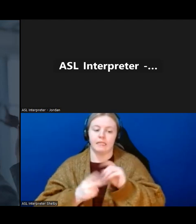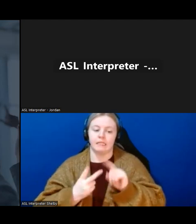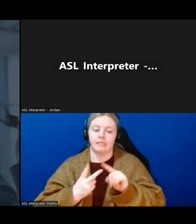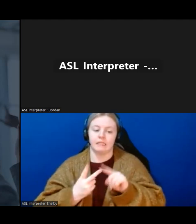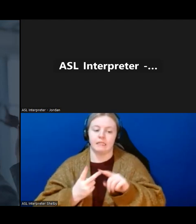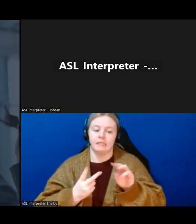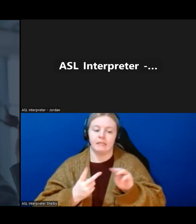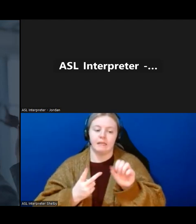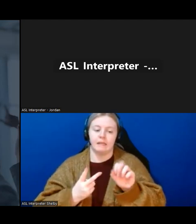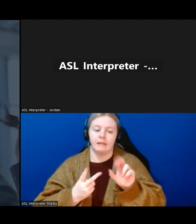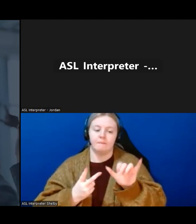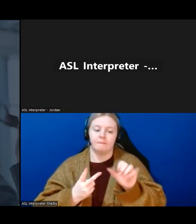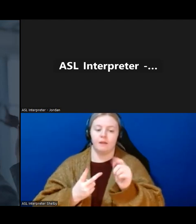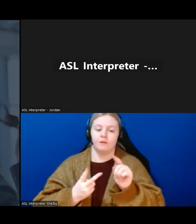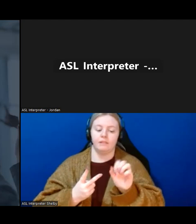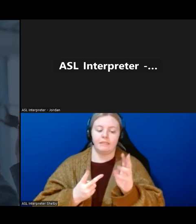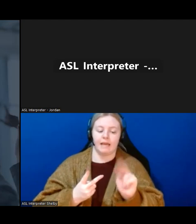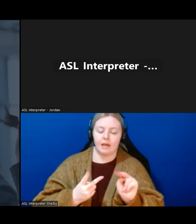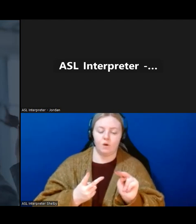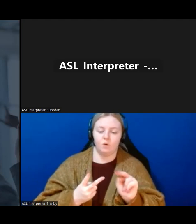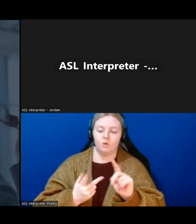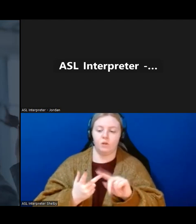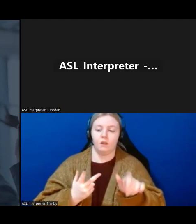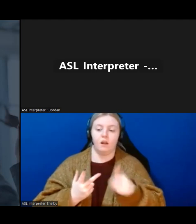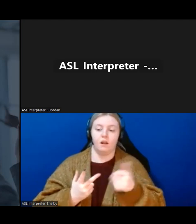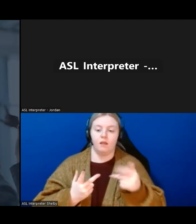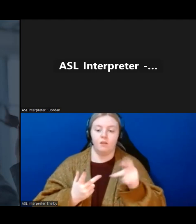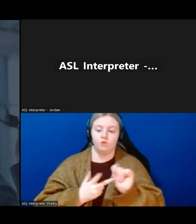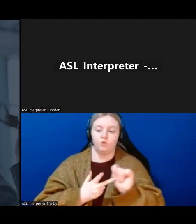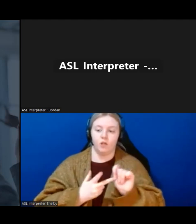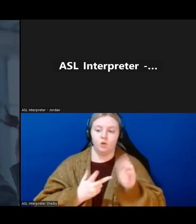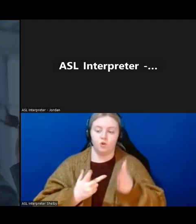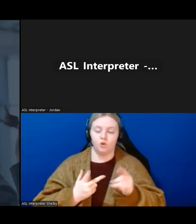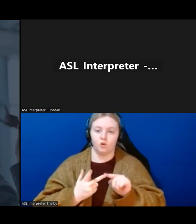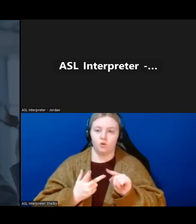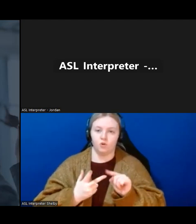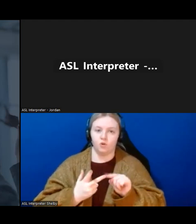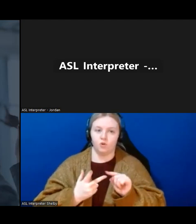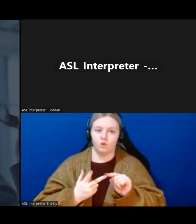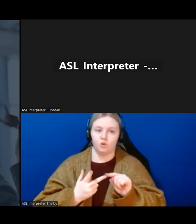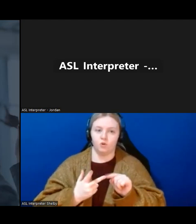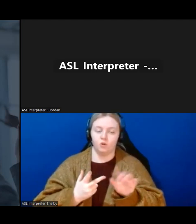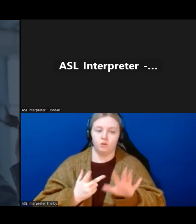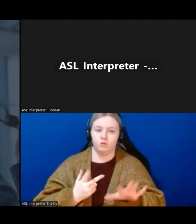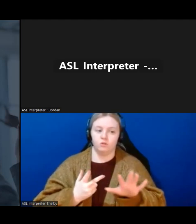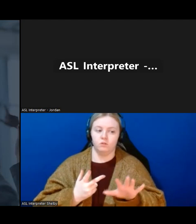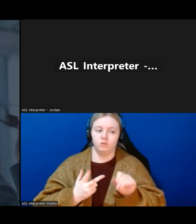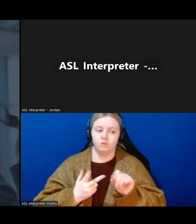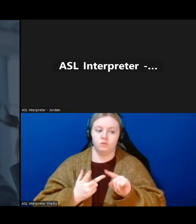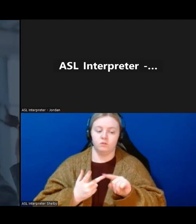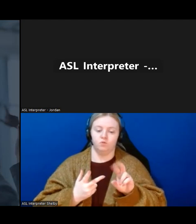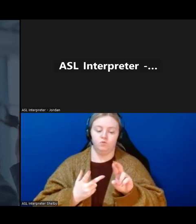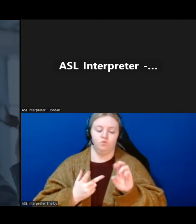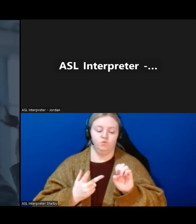Marystown and Buren and we have another regional trainer around the like Reedville